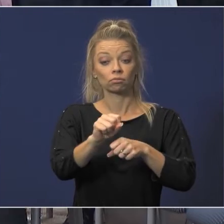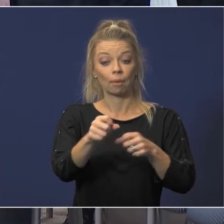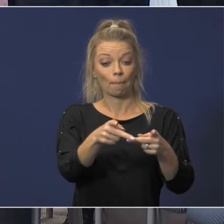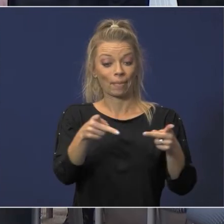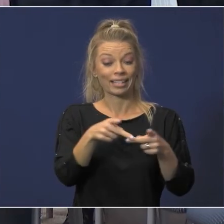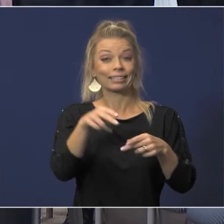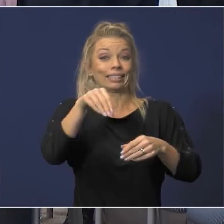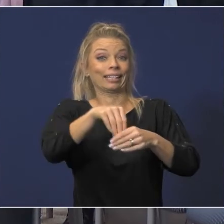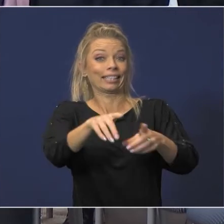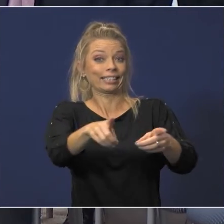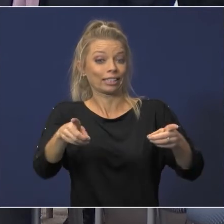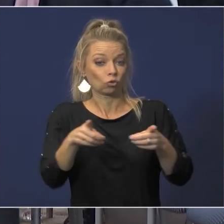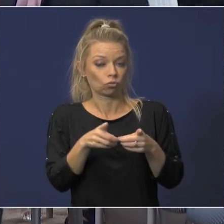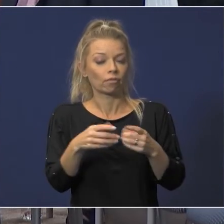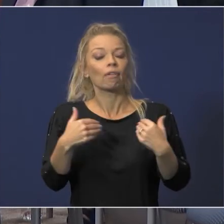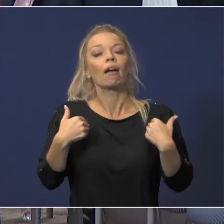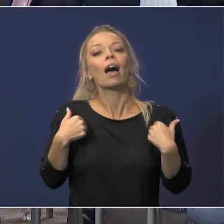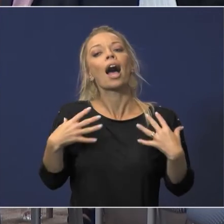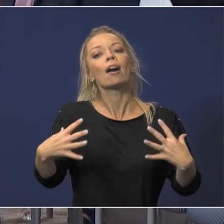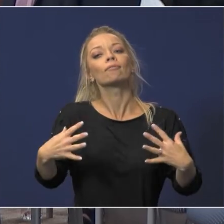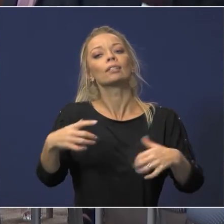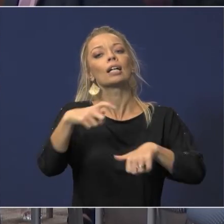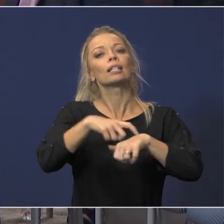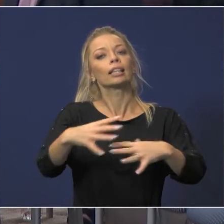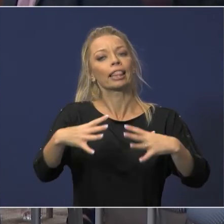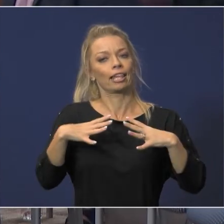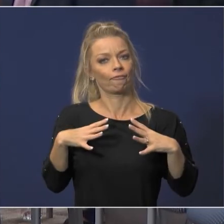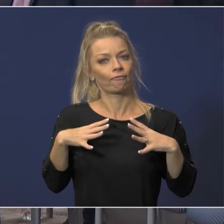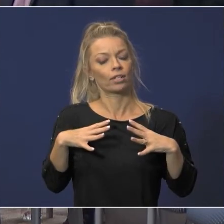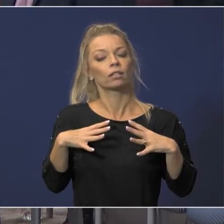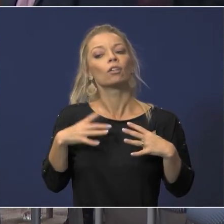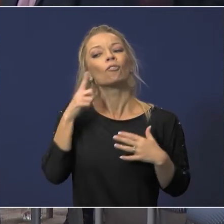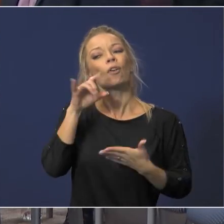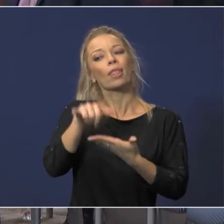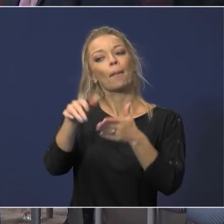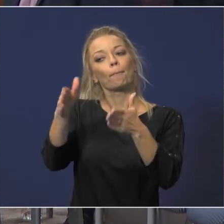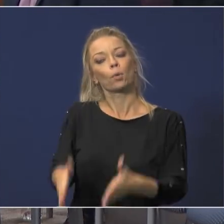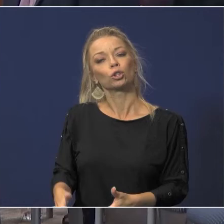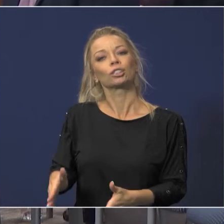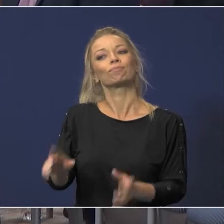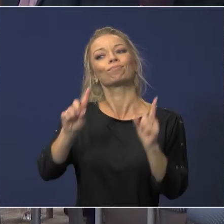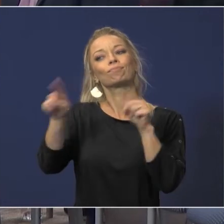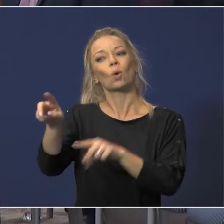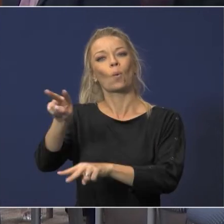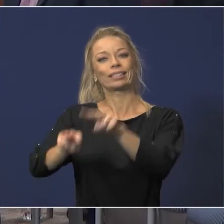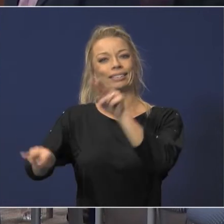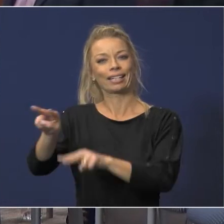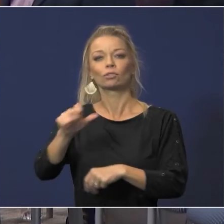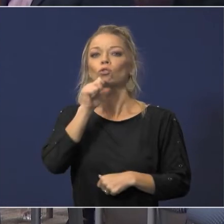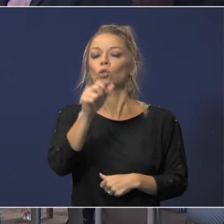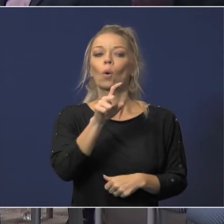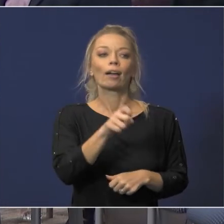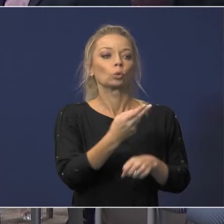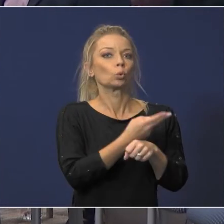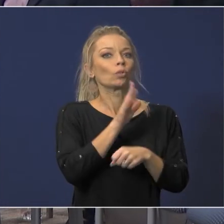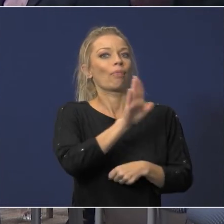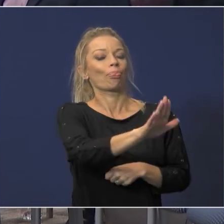that there is leave available for that person to be assessed and so they would not have to access their leave bank